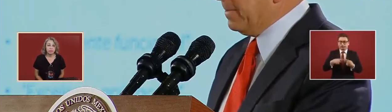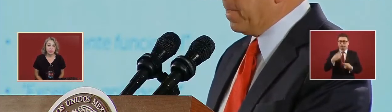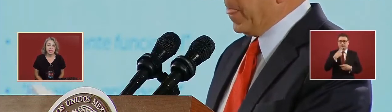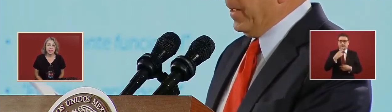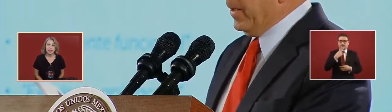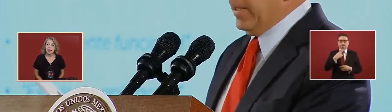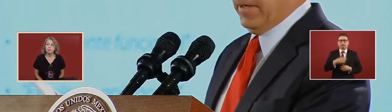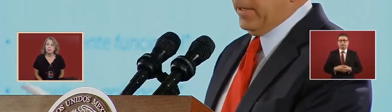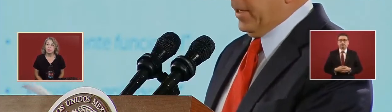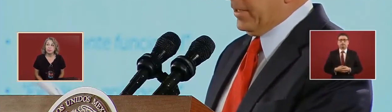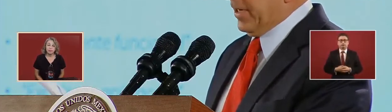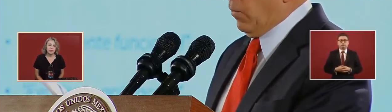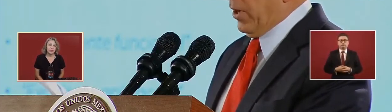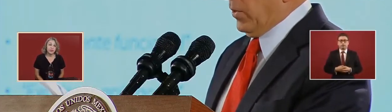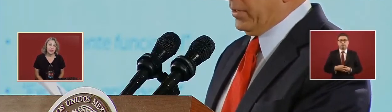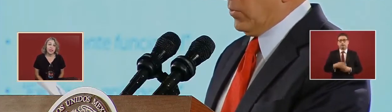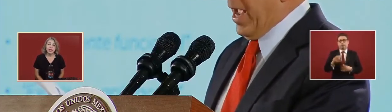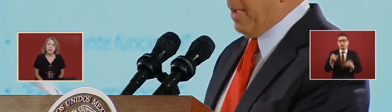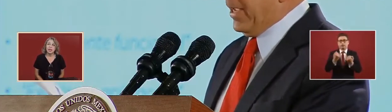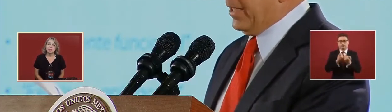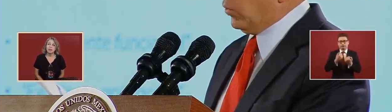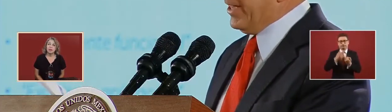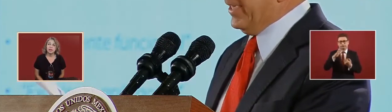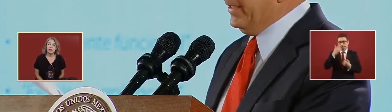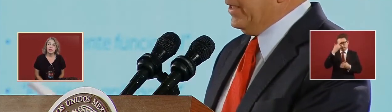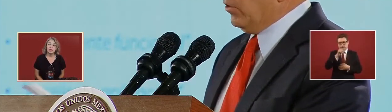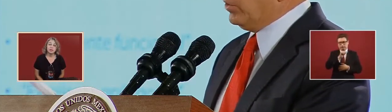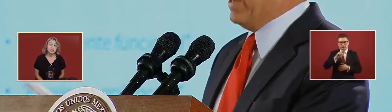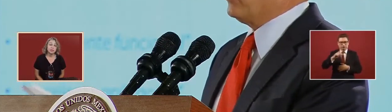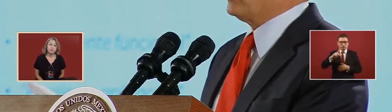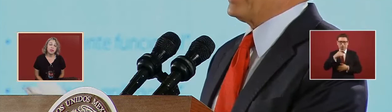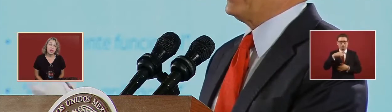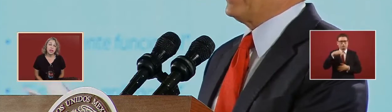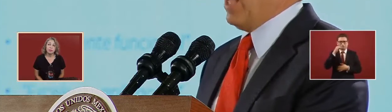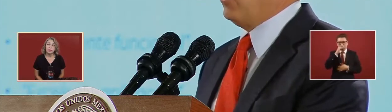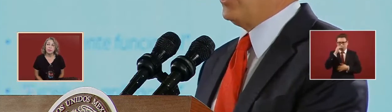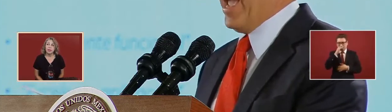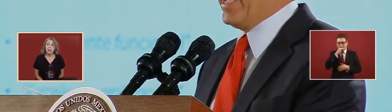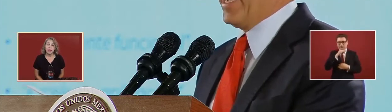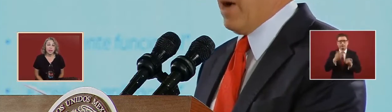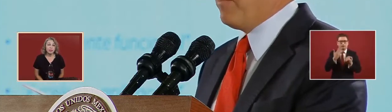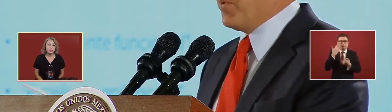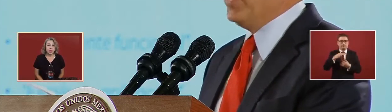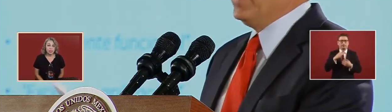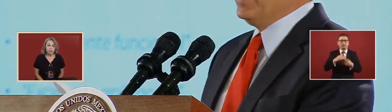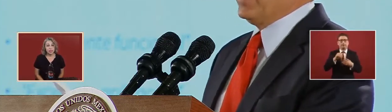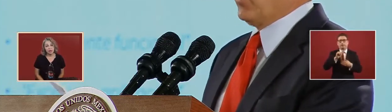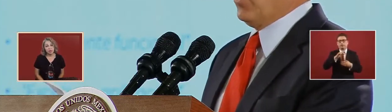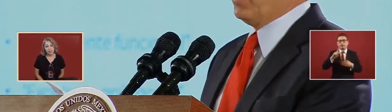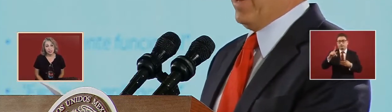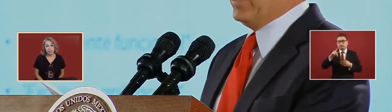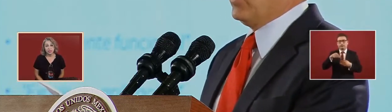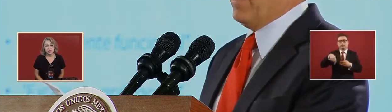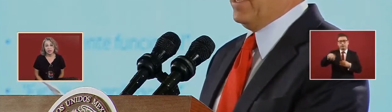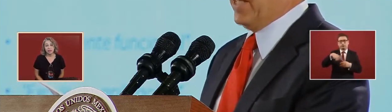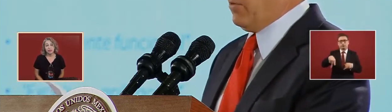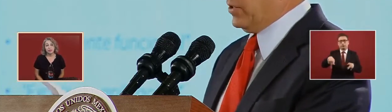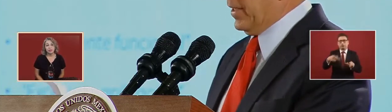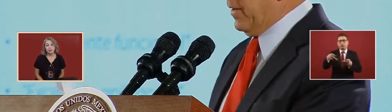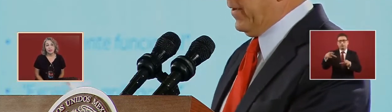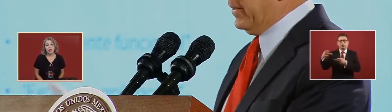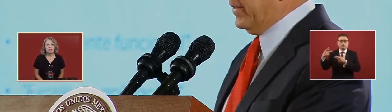And he reminds you it's a pre-app. And the prices that are registered that have been raised